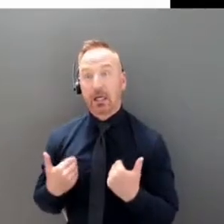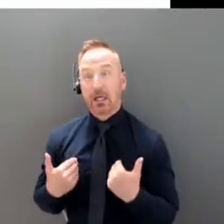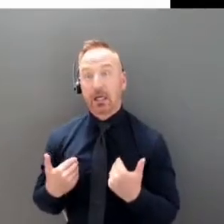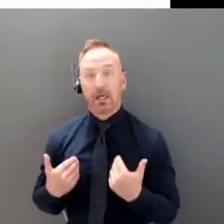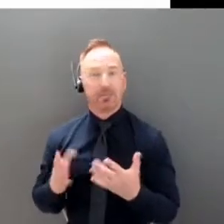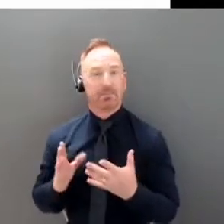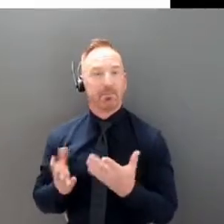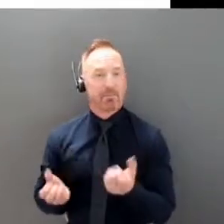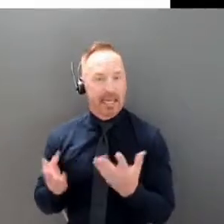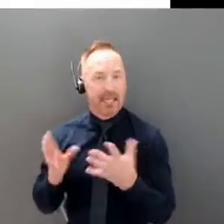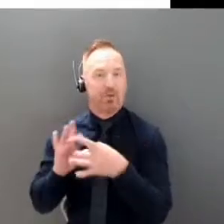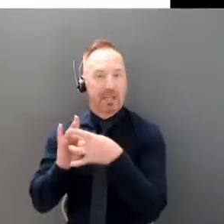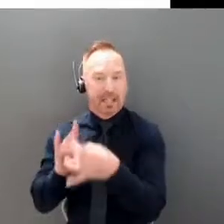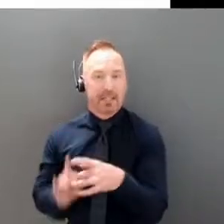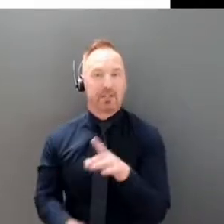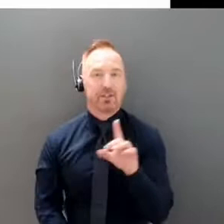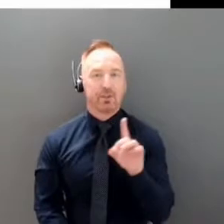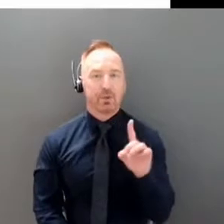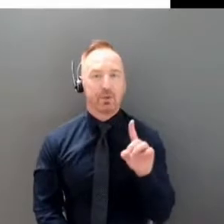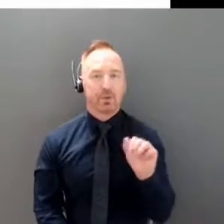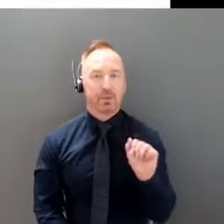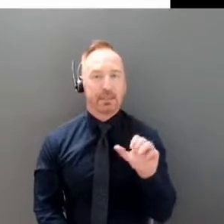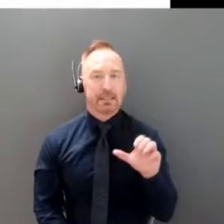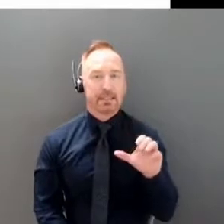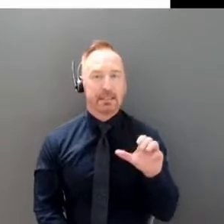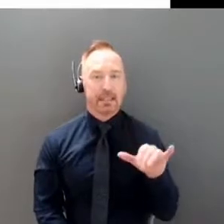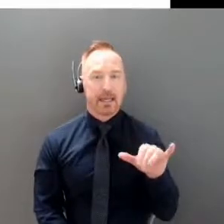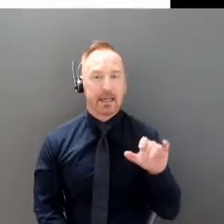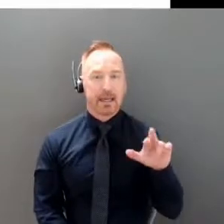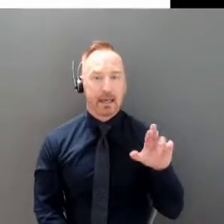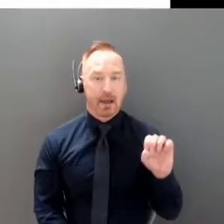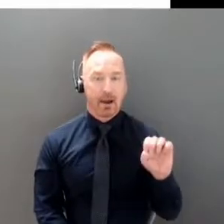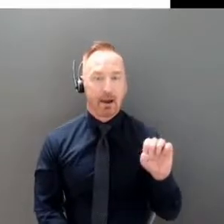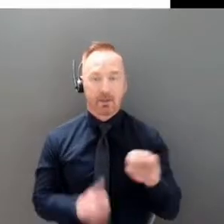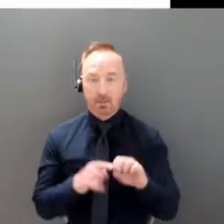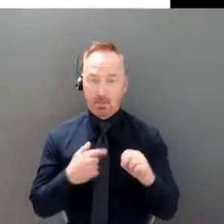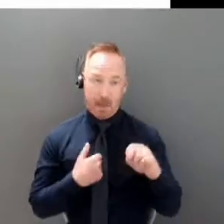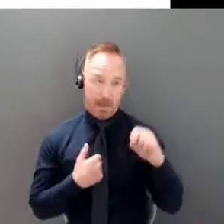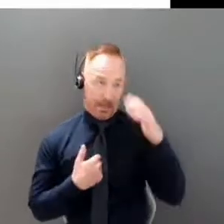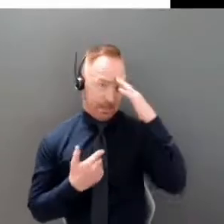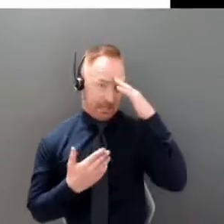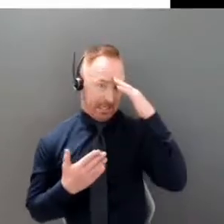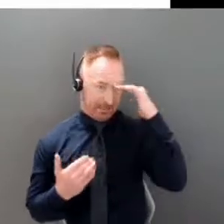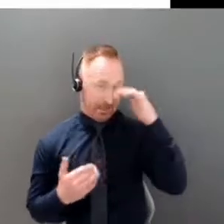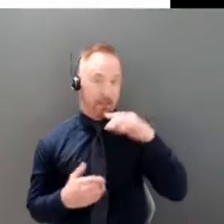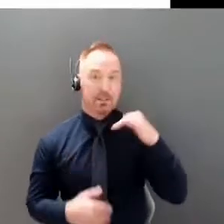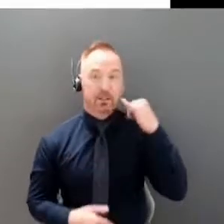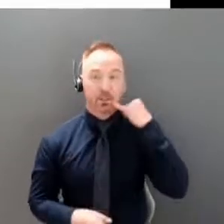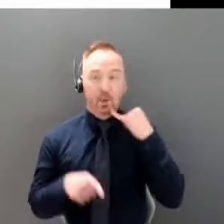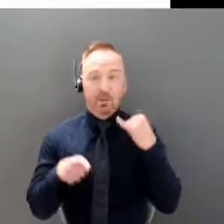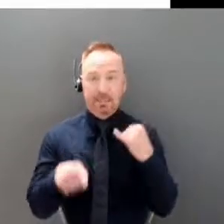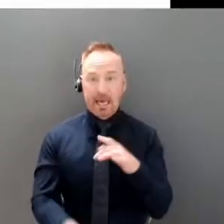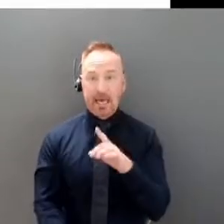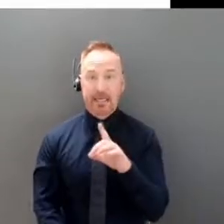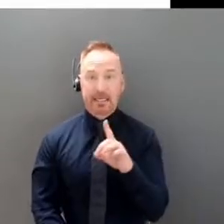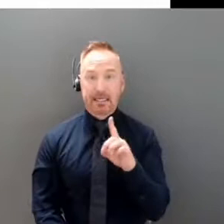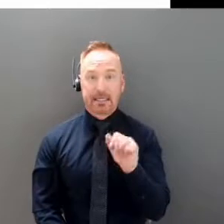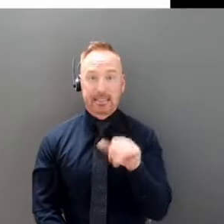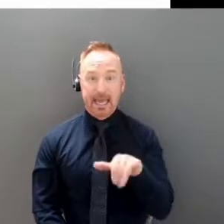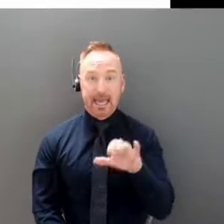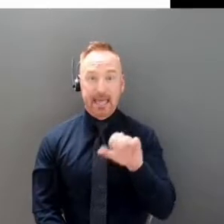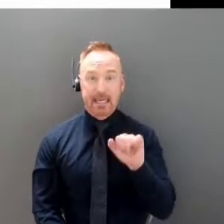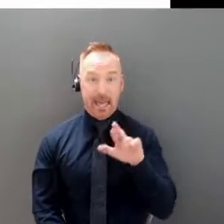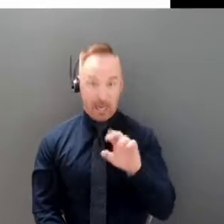associated cases. So I expect that as we kind of move from the day care, we may get